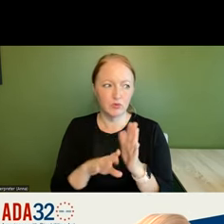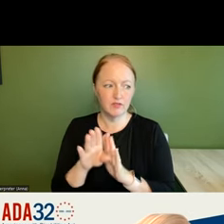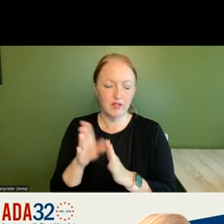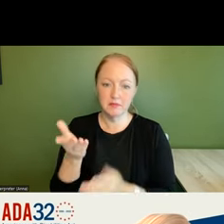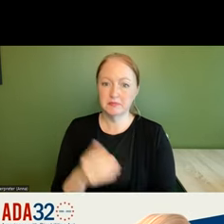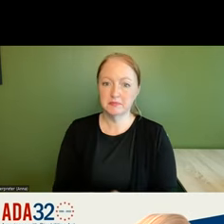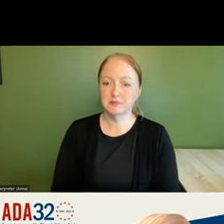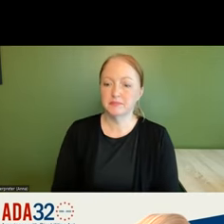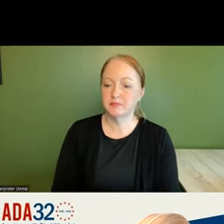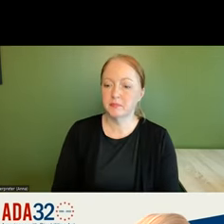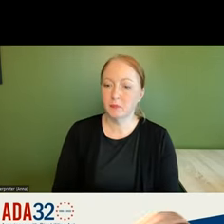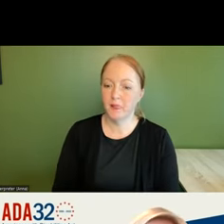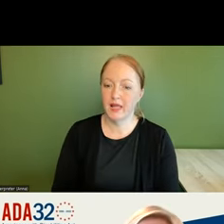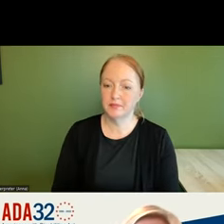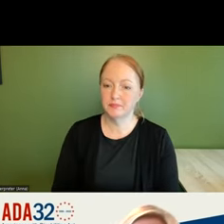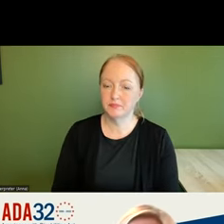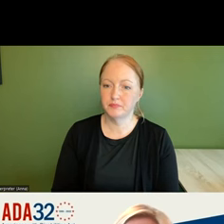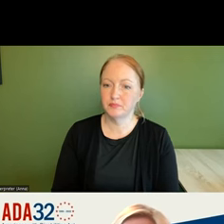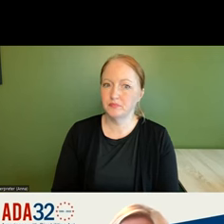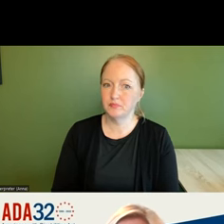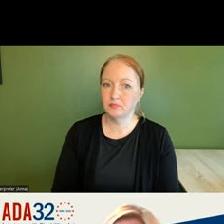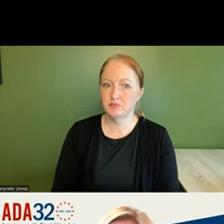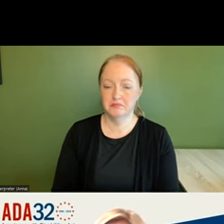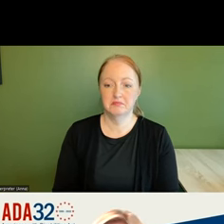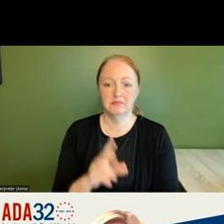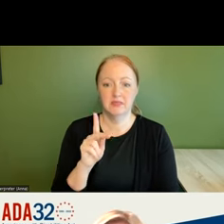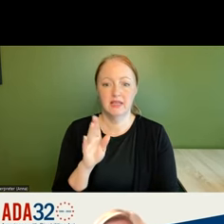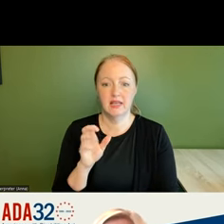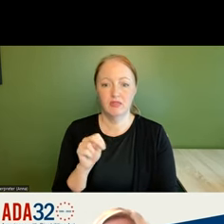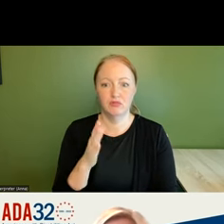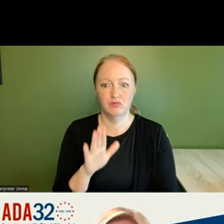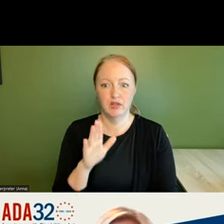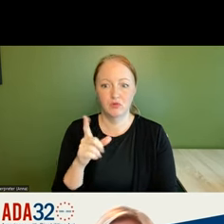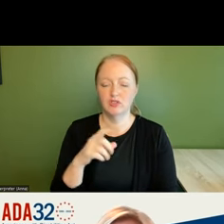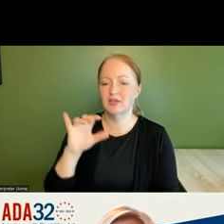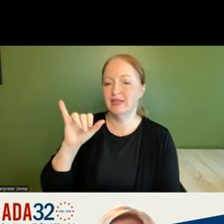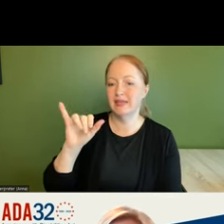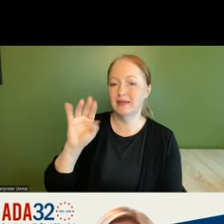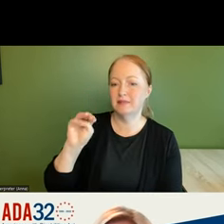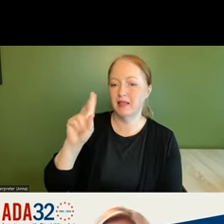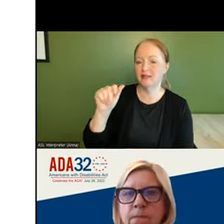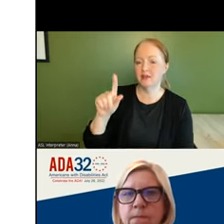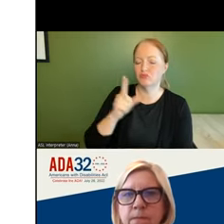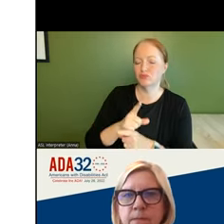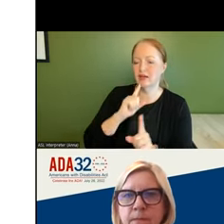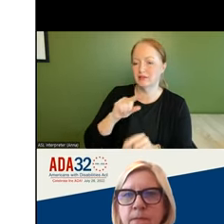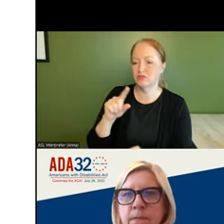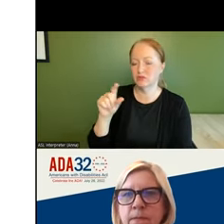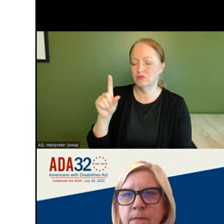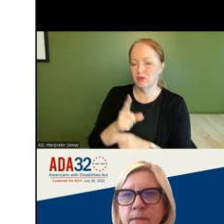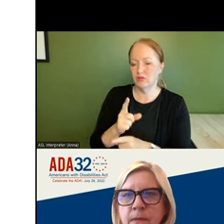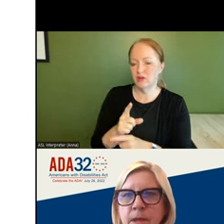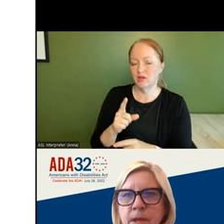that's a great question yeah yeah that is a really great question and um